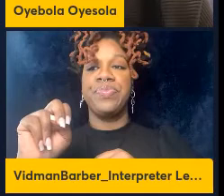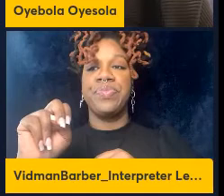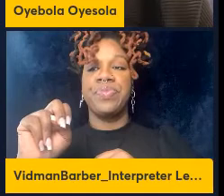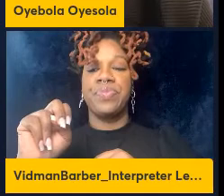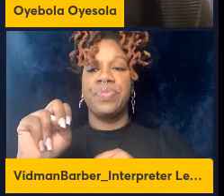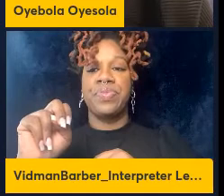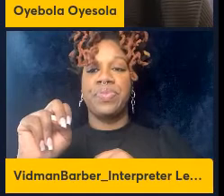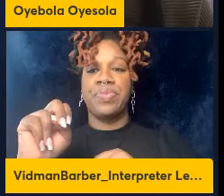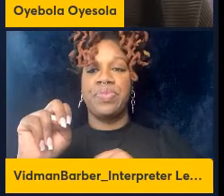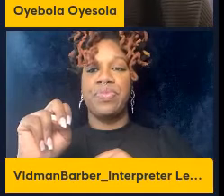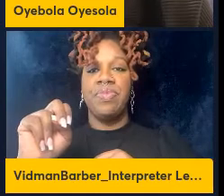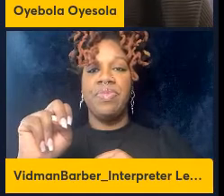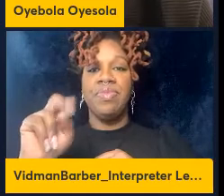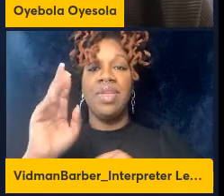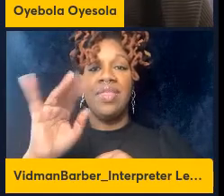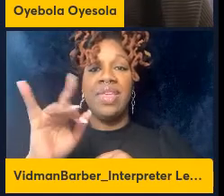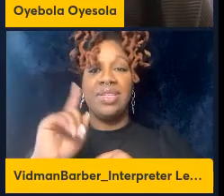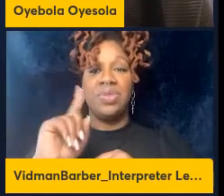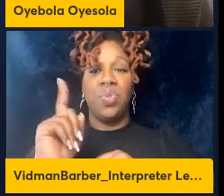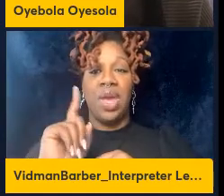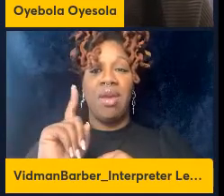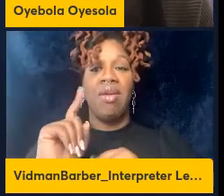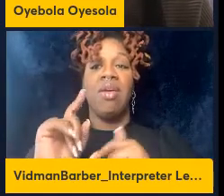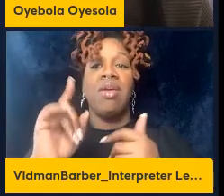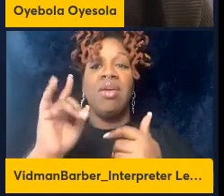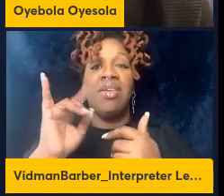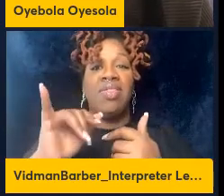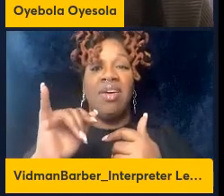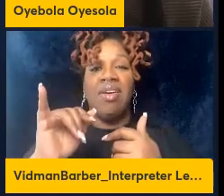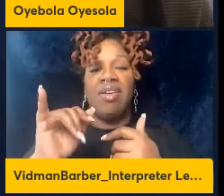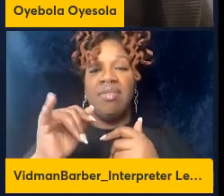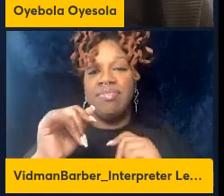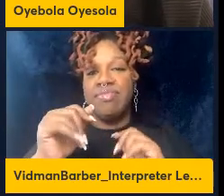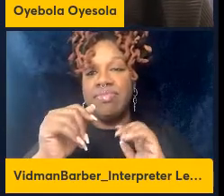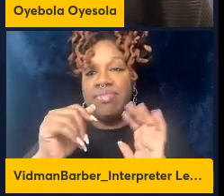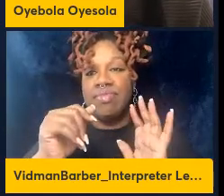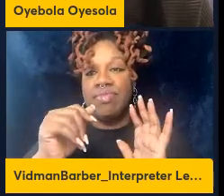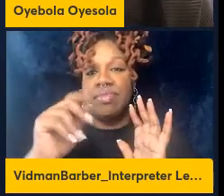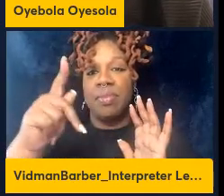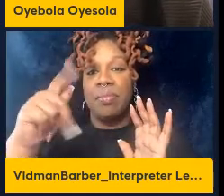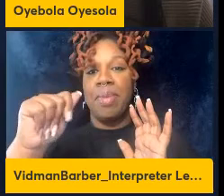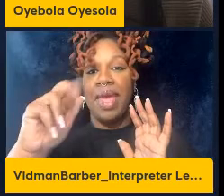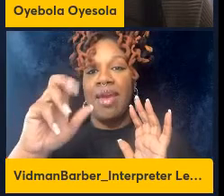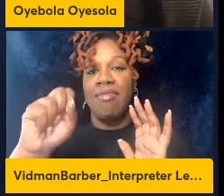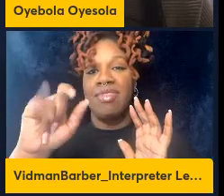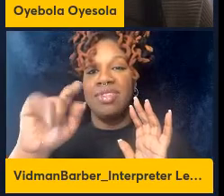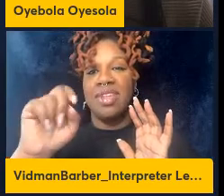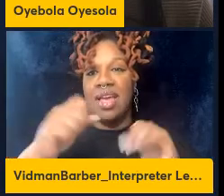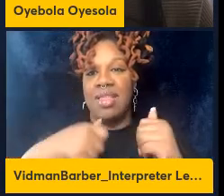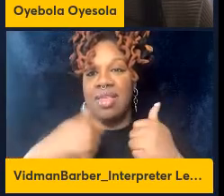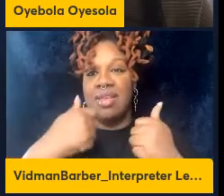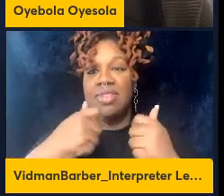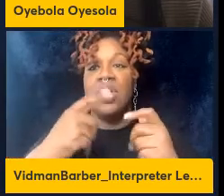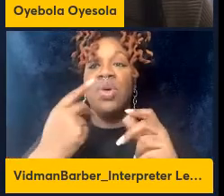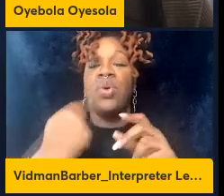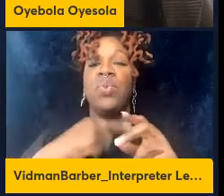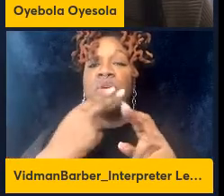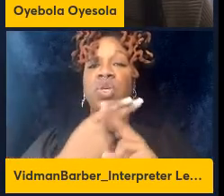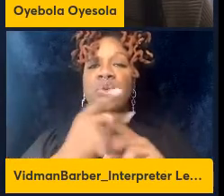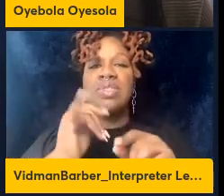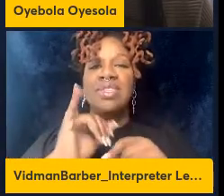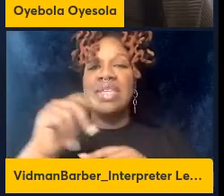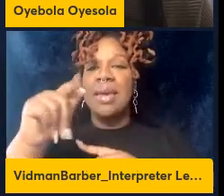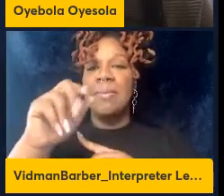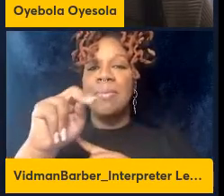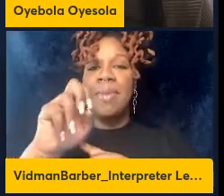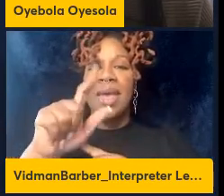where the parasite resides in so we use the same panel and then really the first thing that